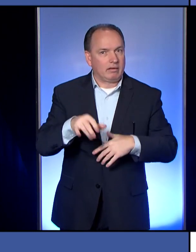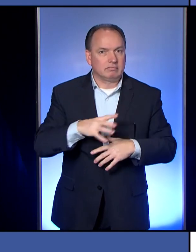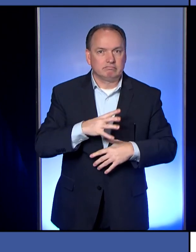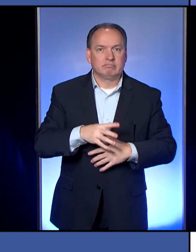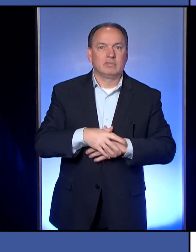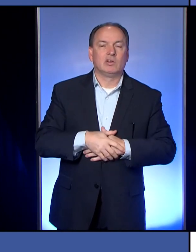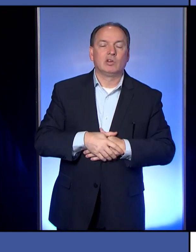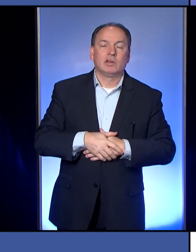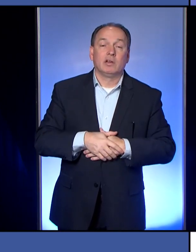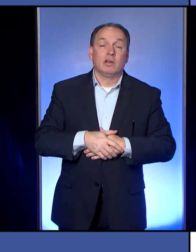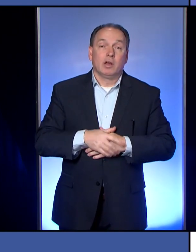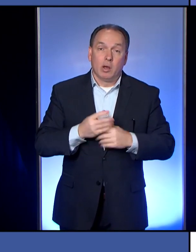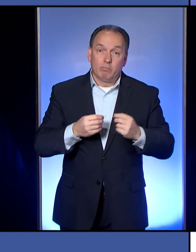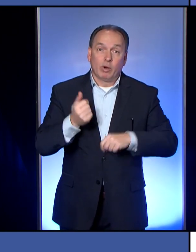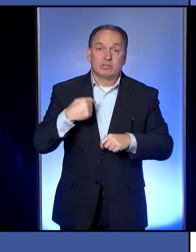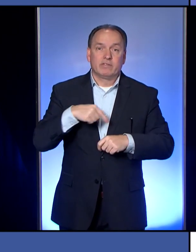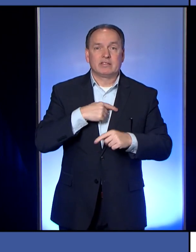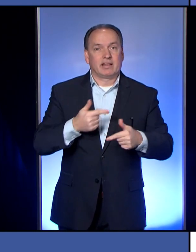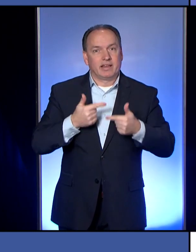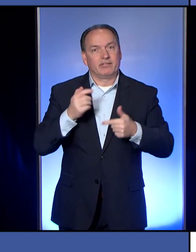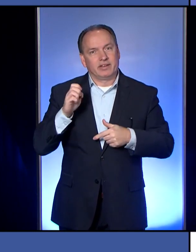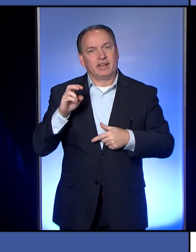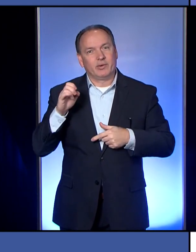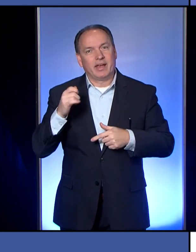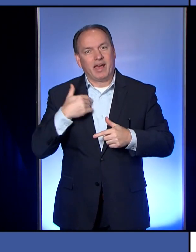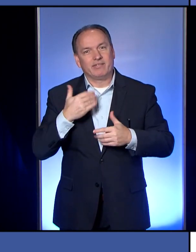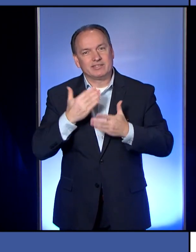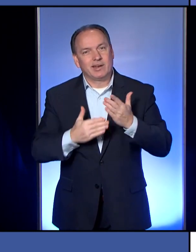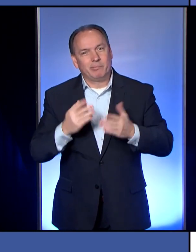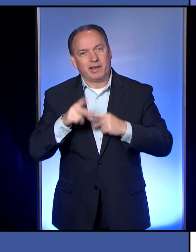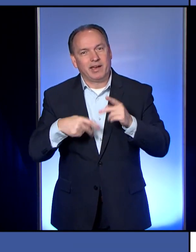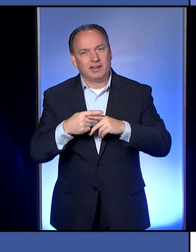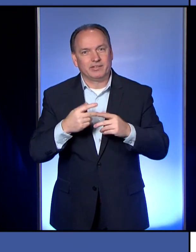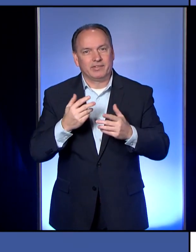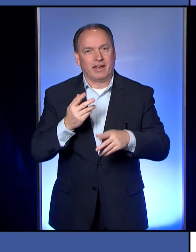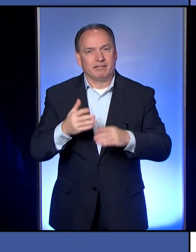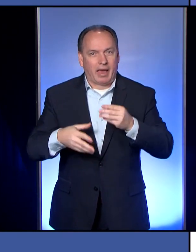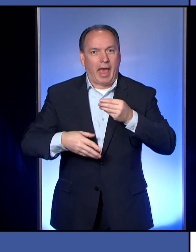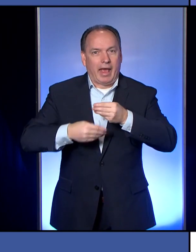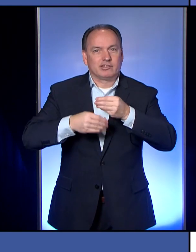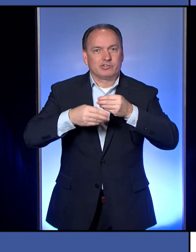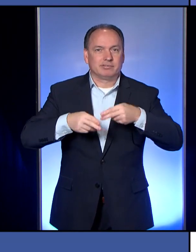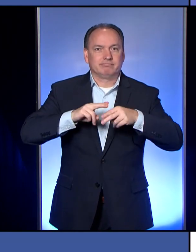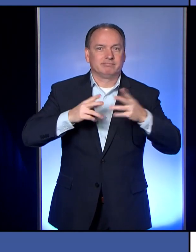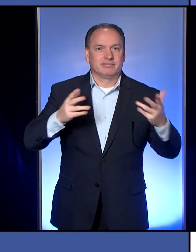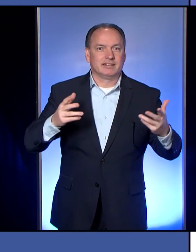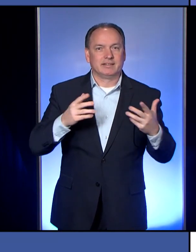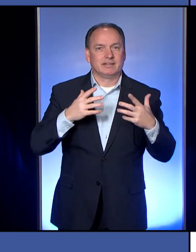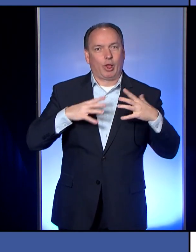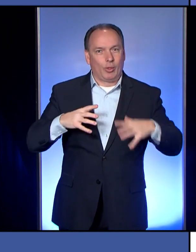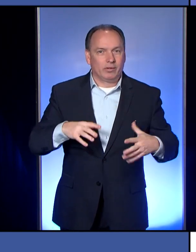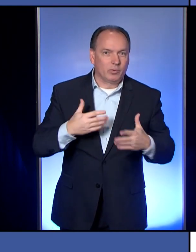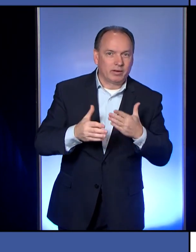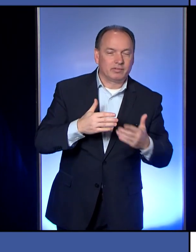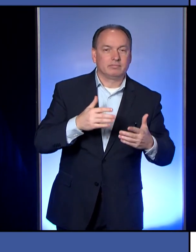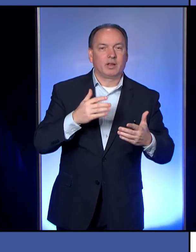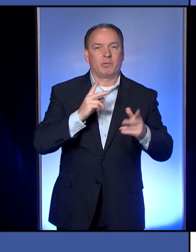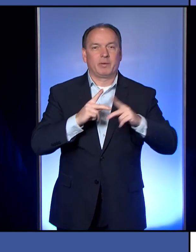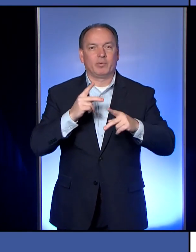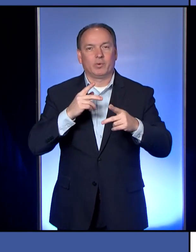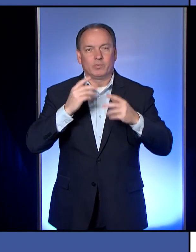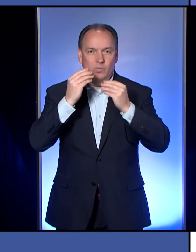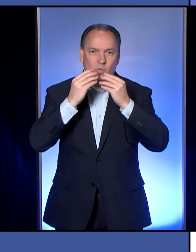most of us, we live in Erie, so we have some kind of scarf usually. Even wearing a scarf would be helpful. I've heard some people wearing